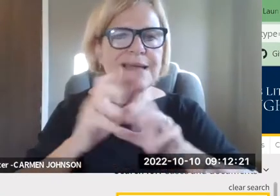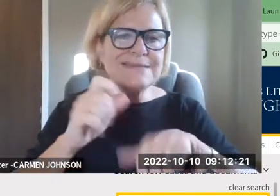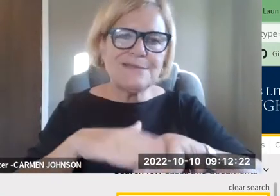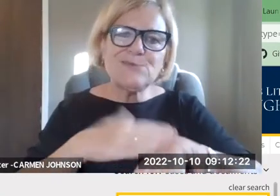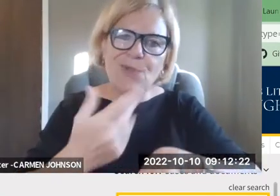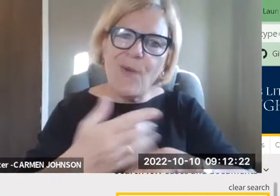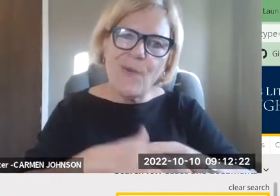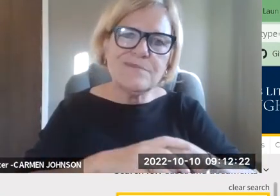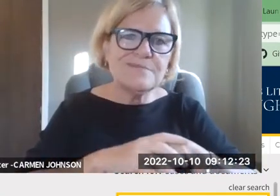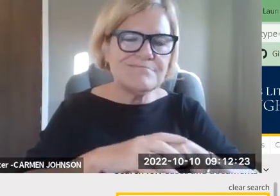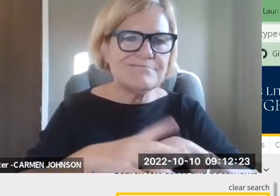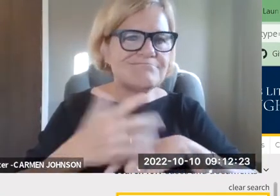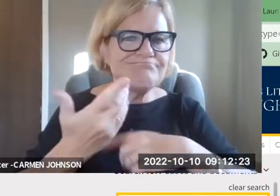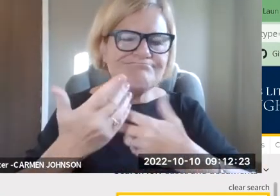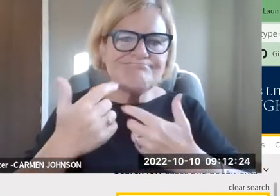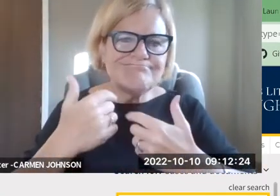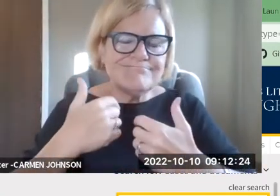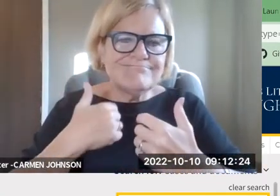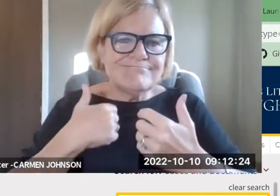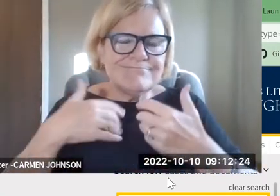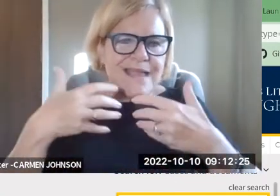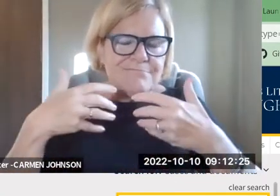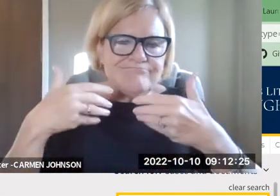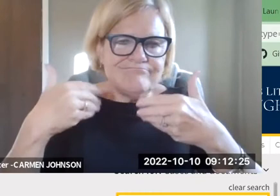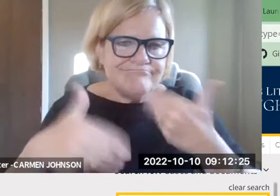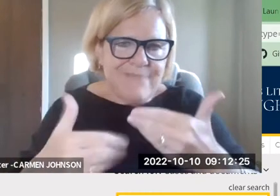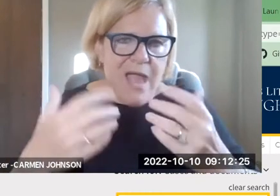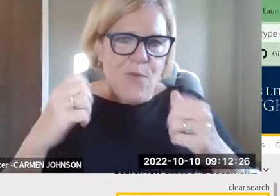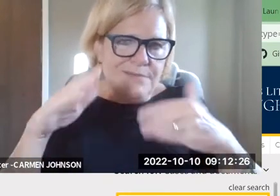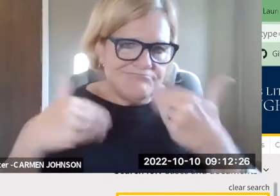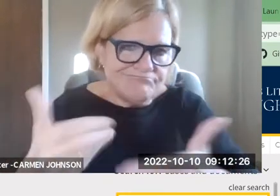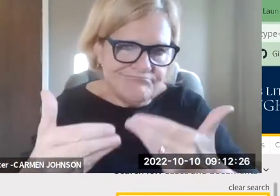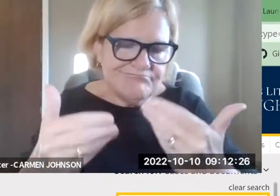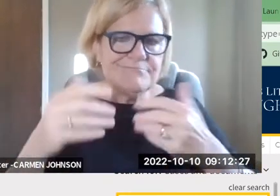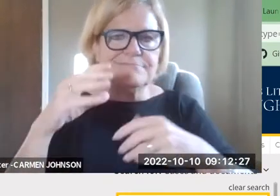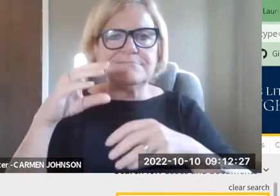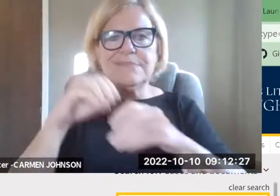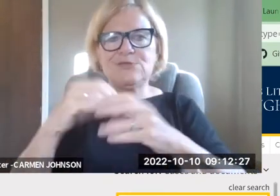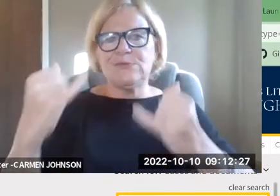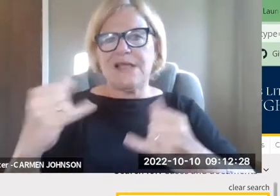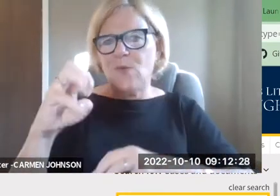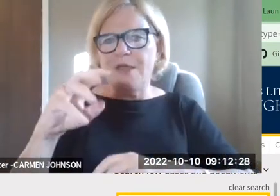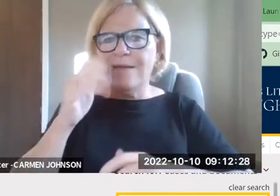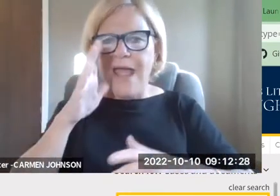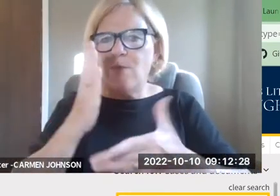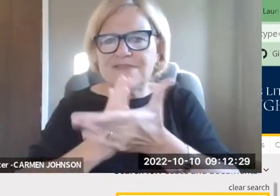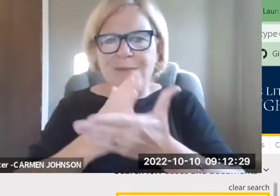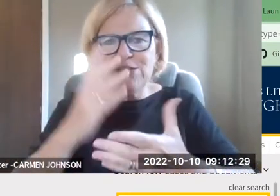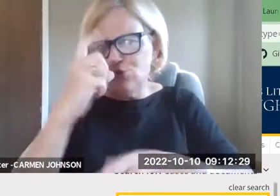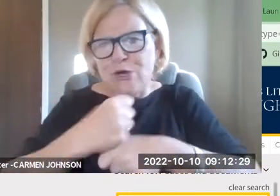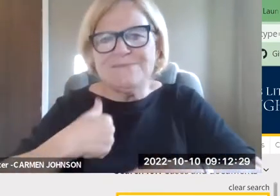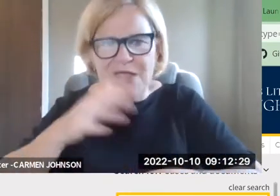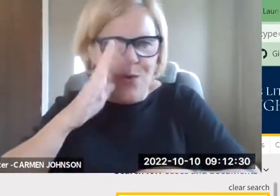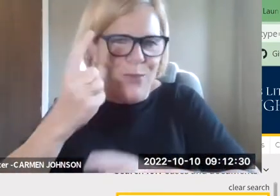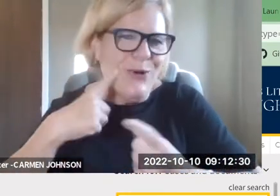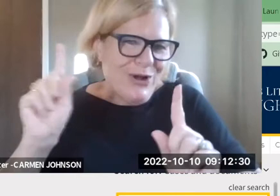claim that involved hepatitis. All right. It's, it's a little too slow and, and I'm, I'm, I'm antsy